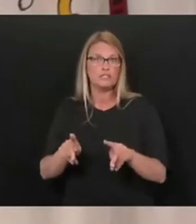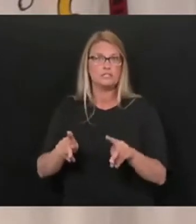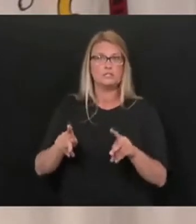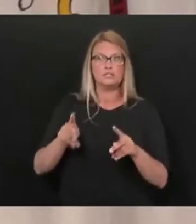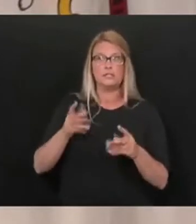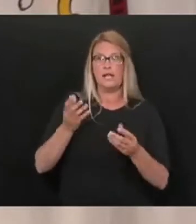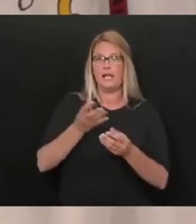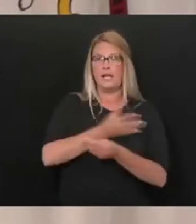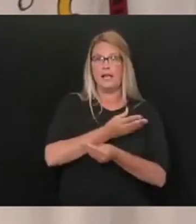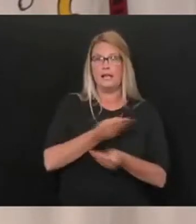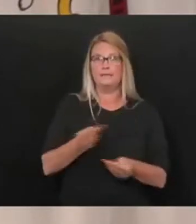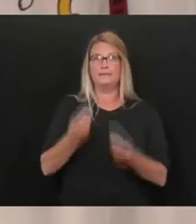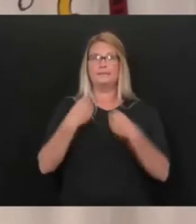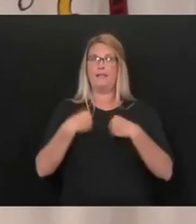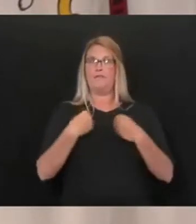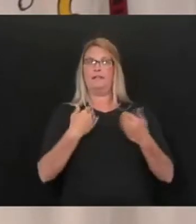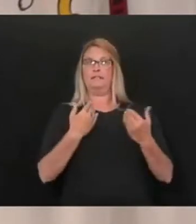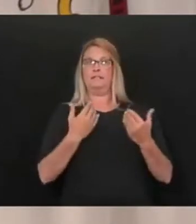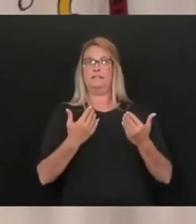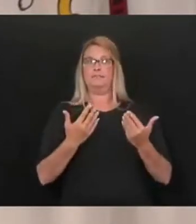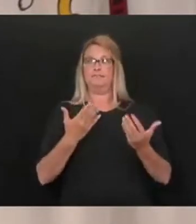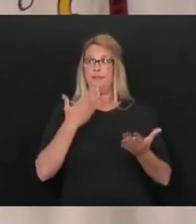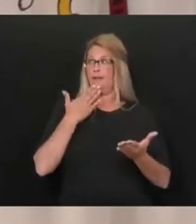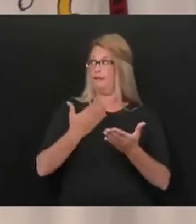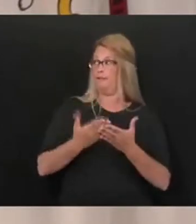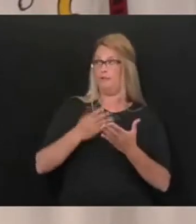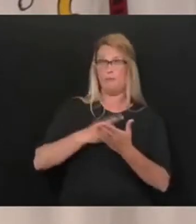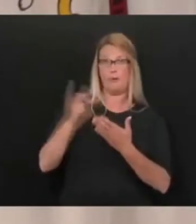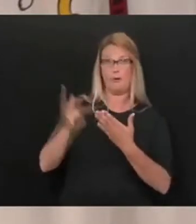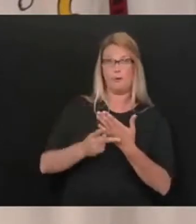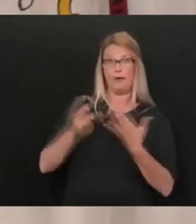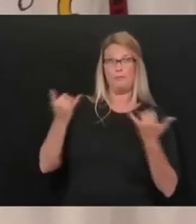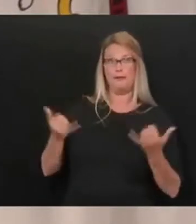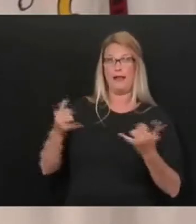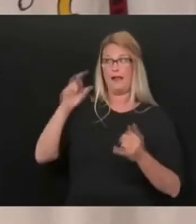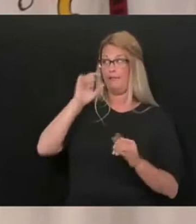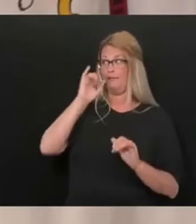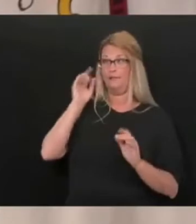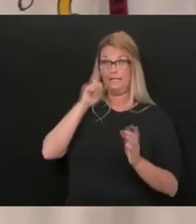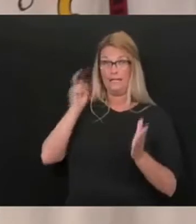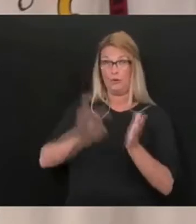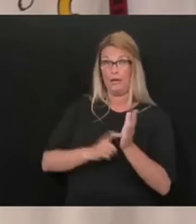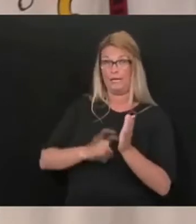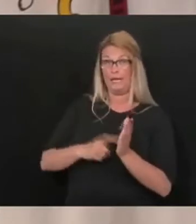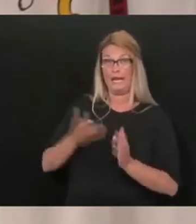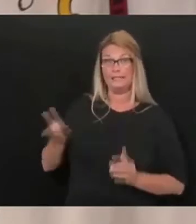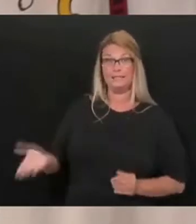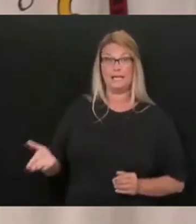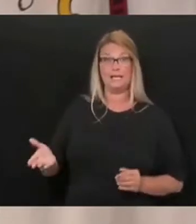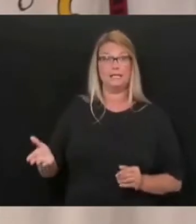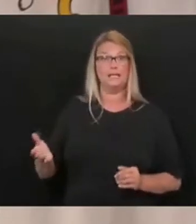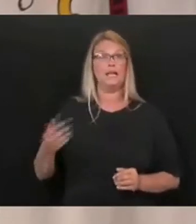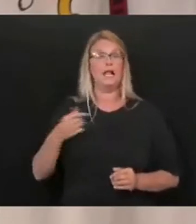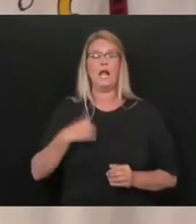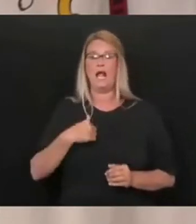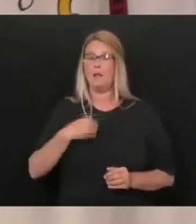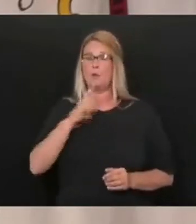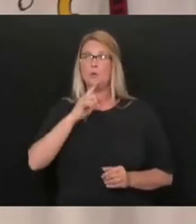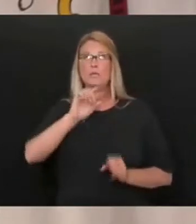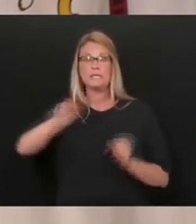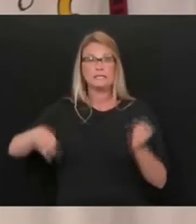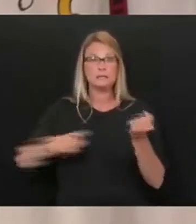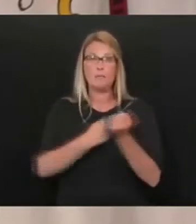that this, that this concept was really good. And I have been, I have been, I a thousand percent behind